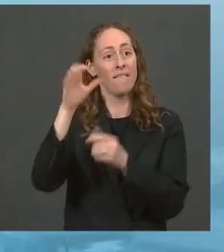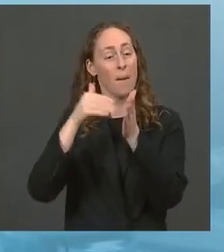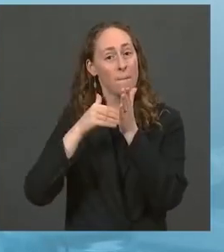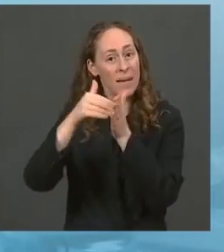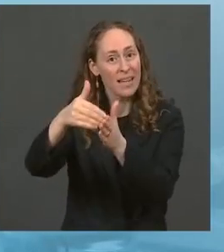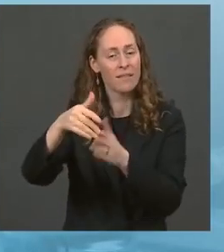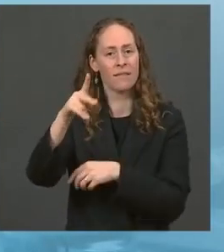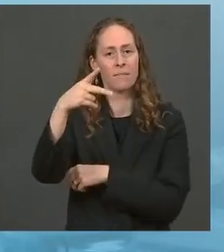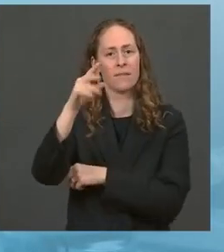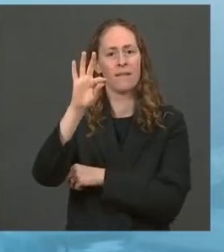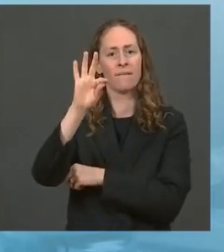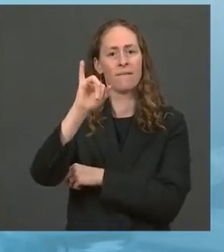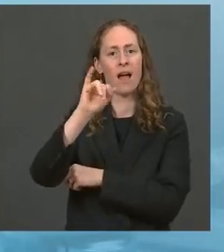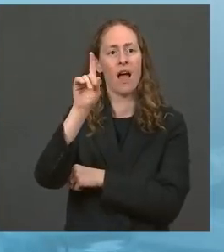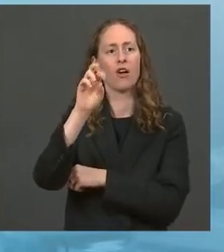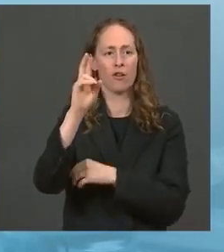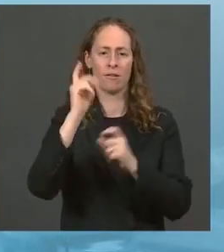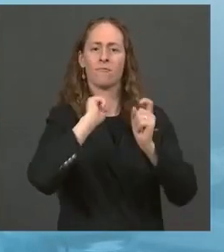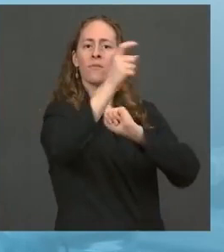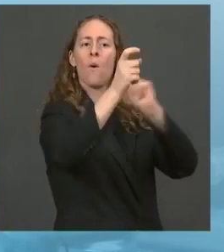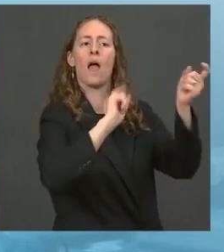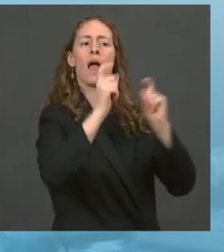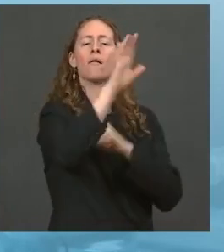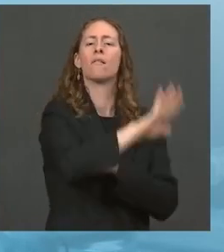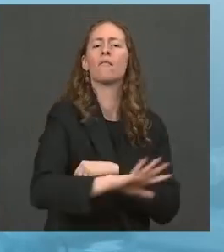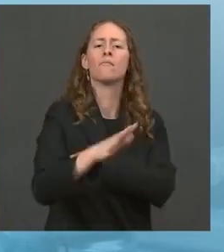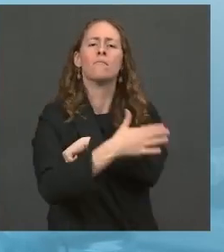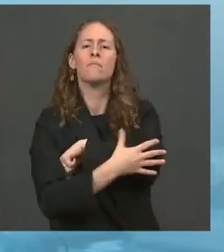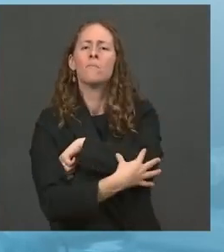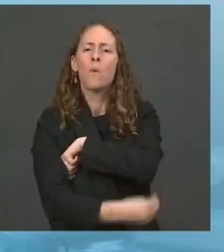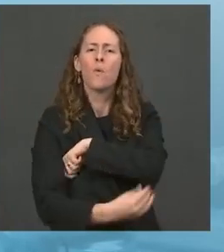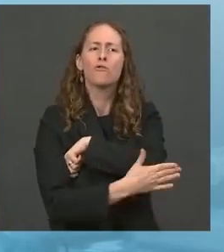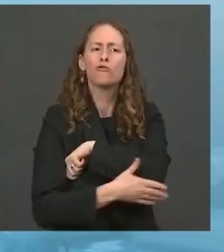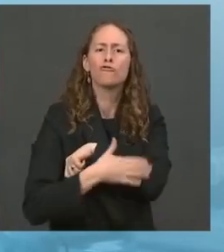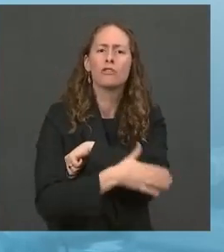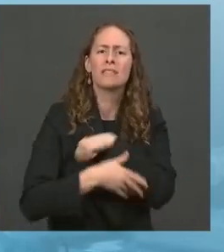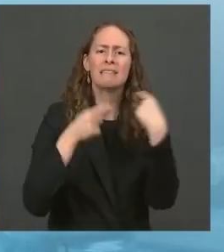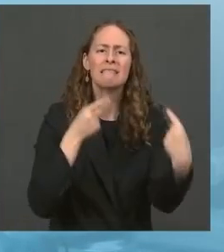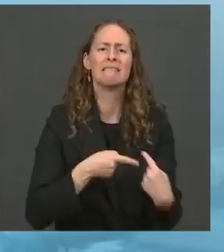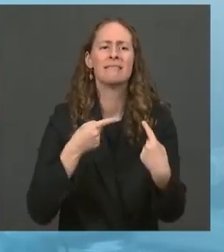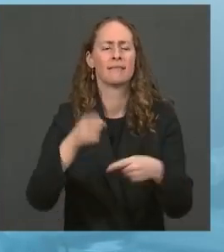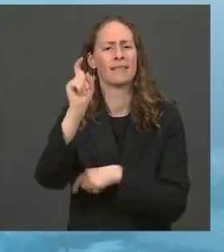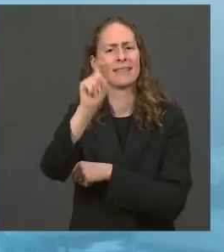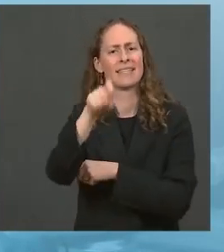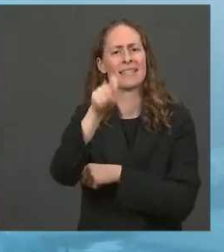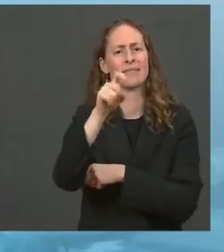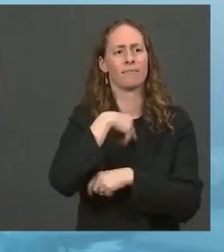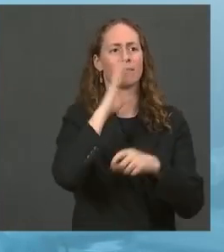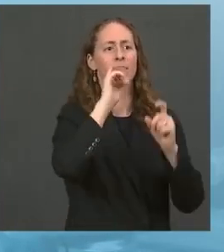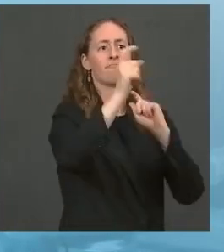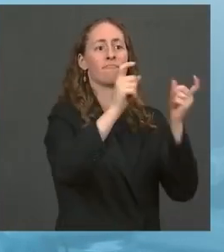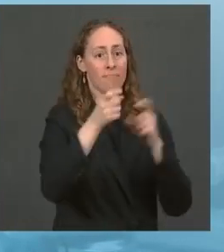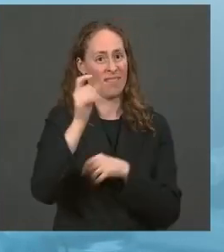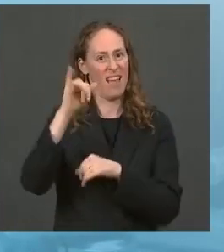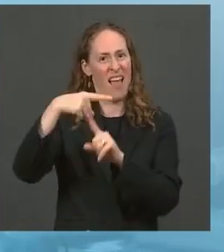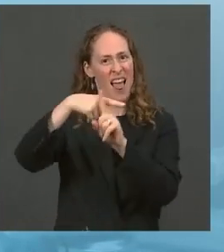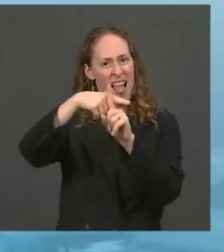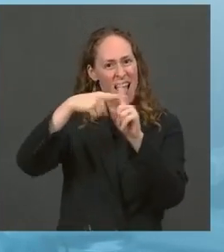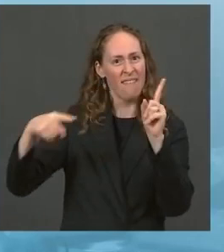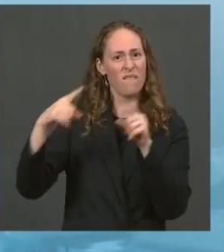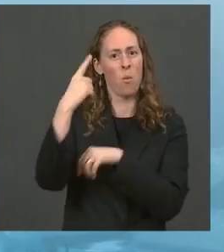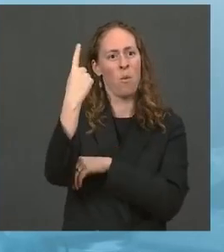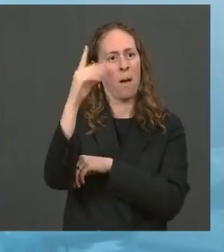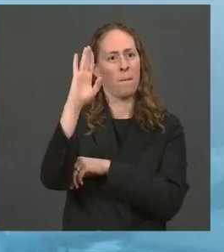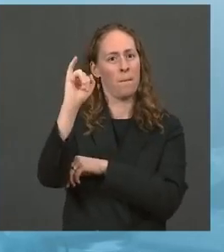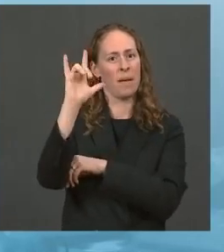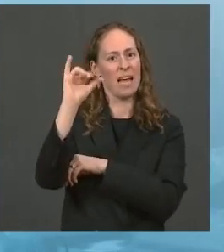low and middle income countries around the world. This is another half billion doses that will all be shipped by this time